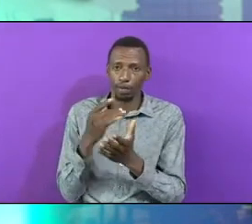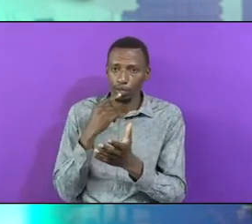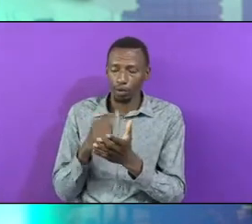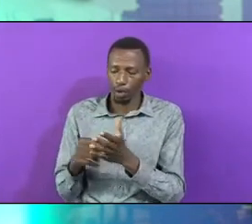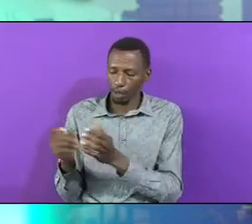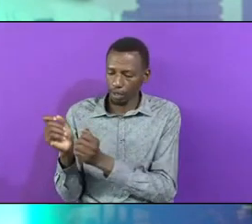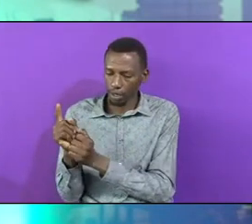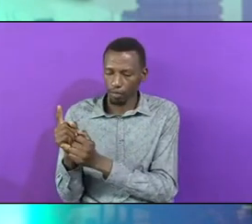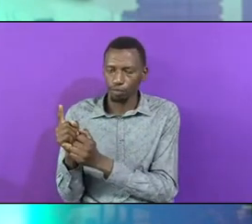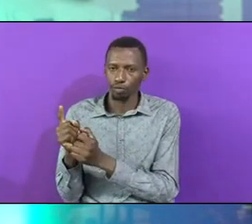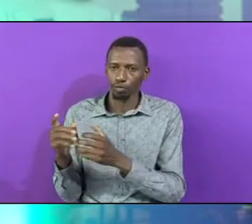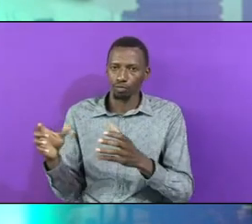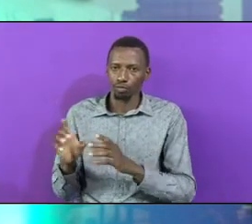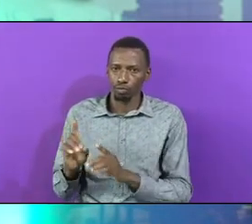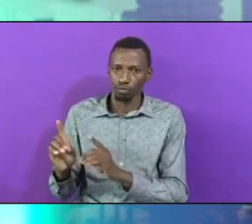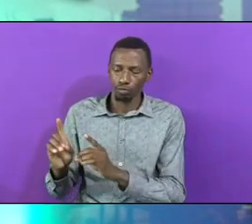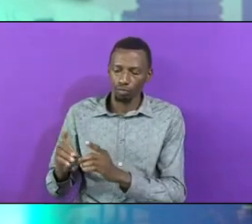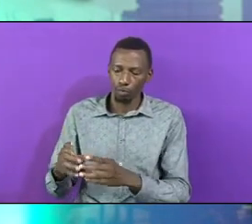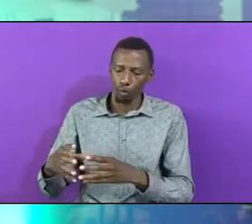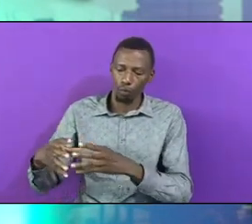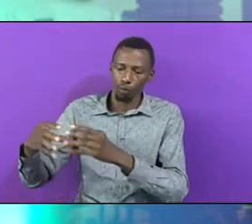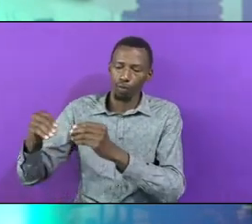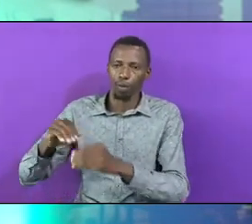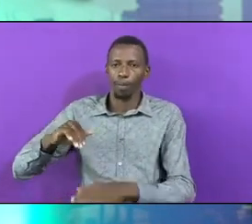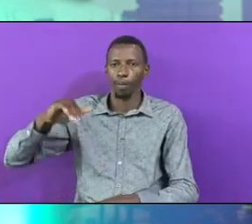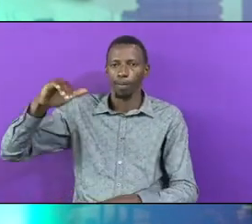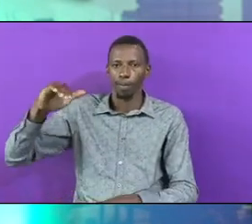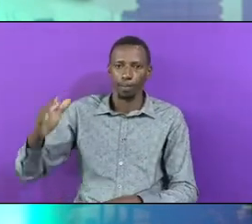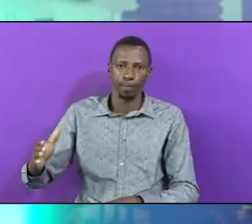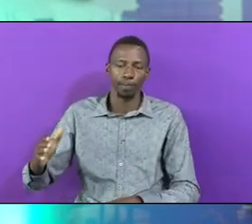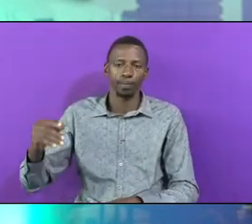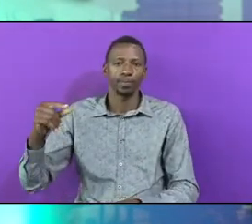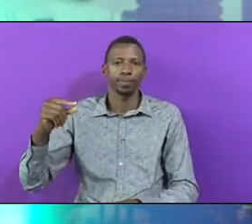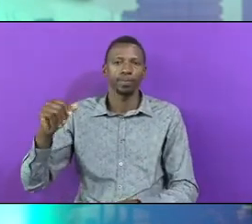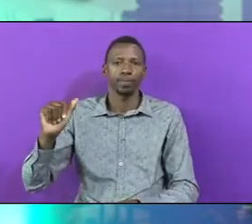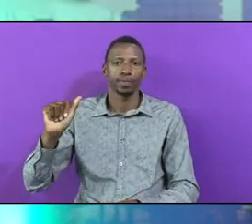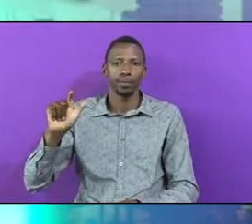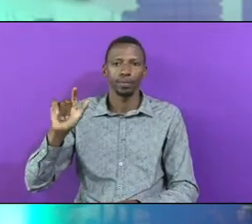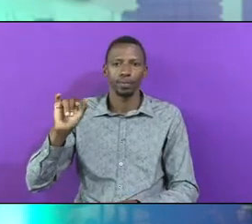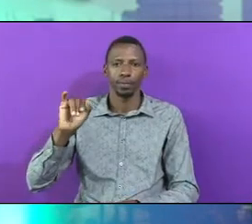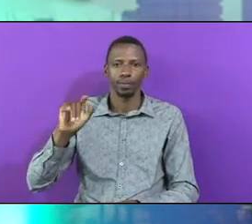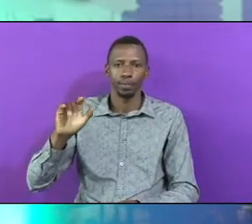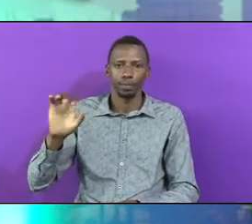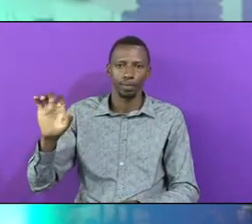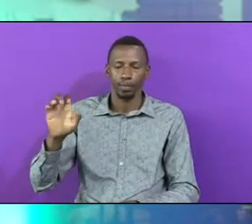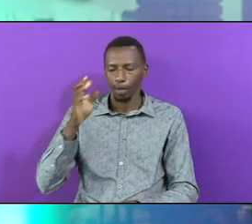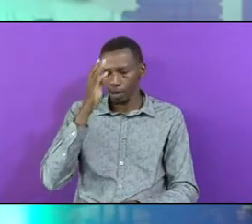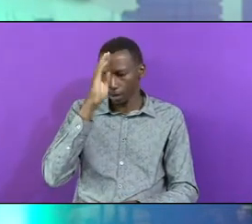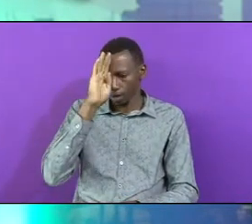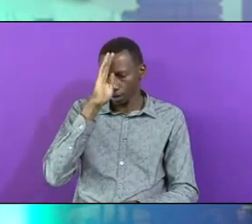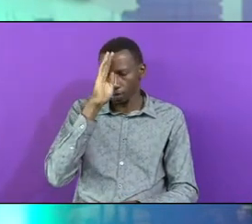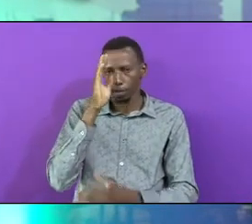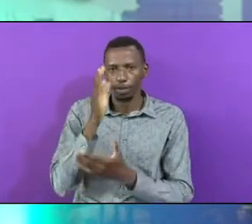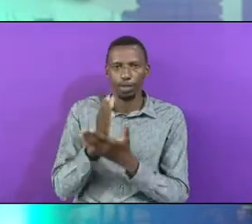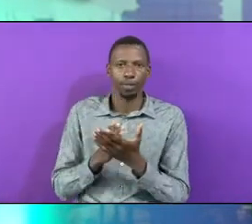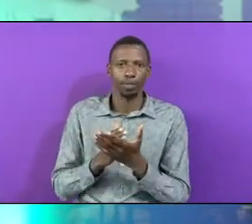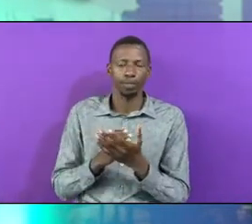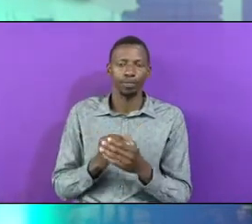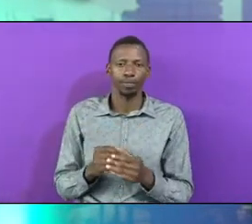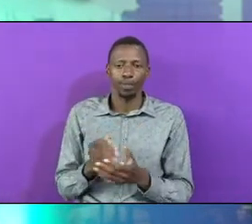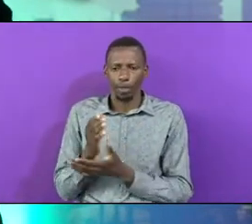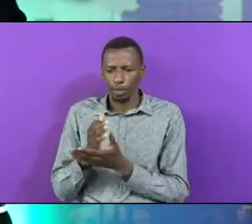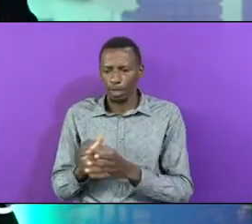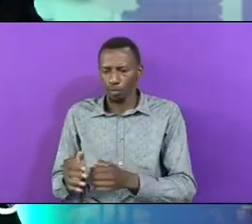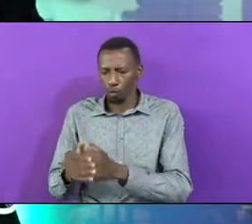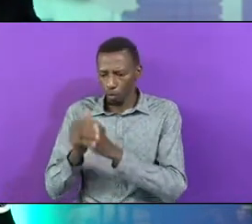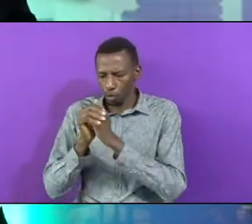went Into the mountain of Galilee They doubted Some worshipped him But some